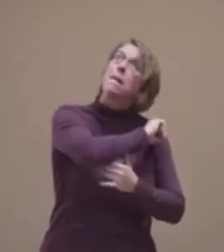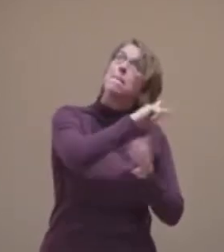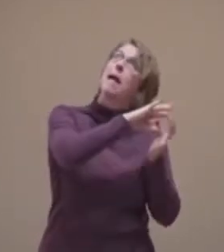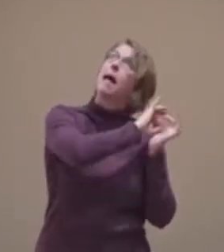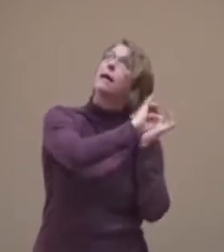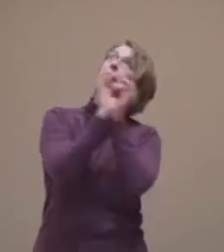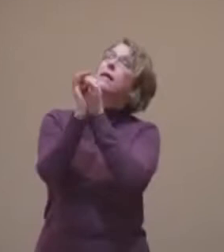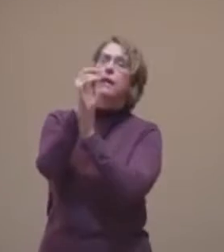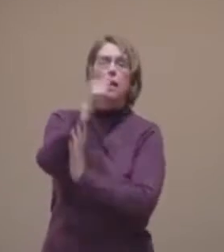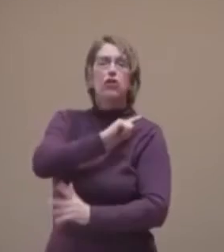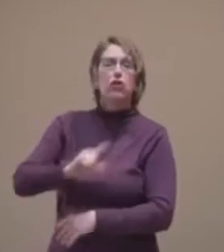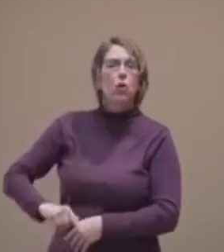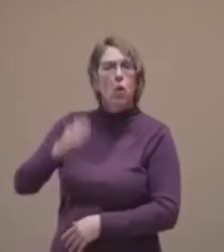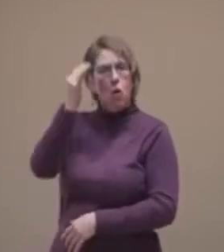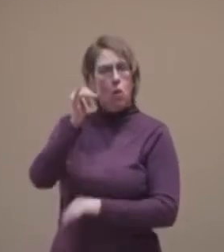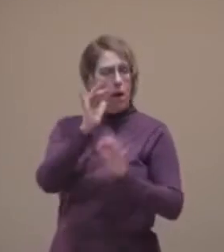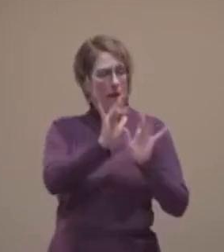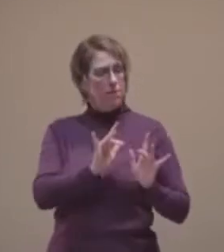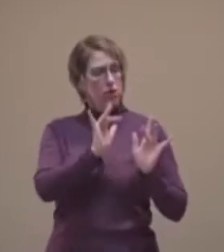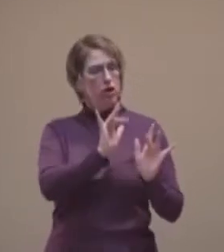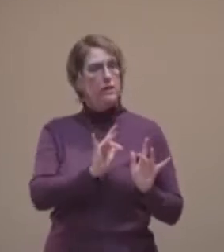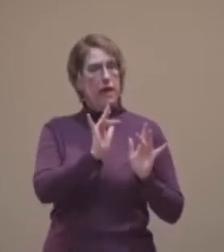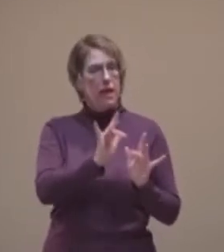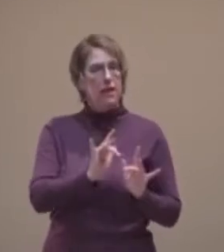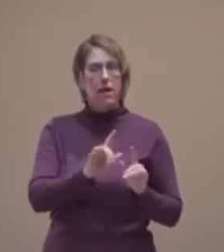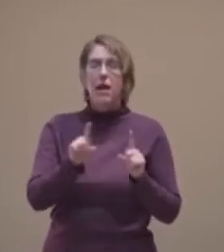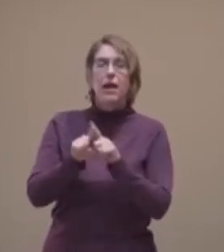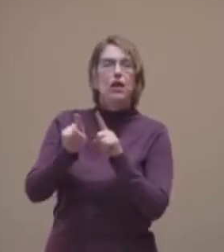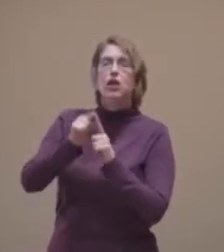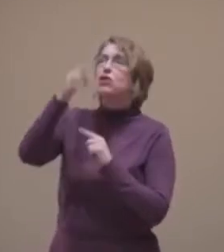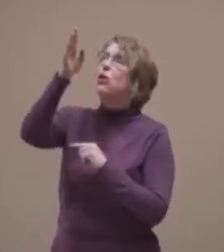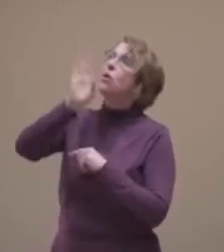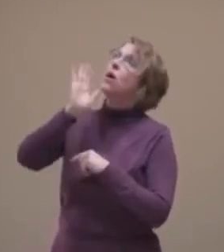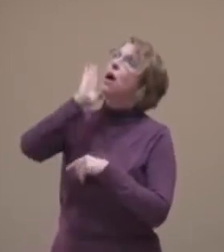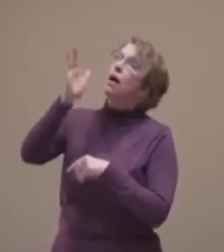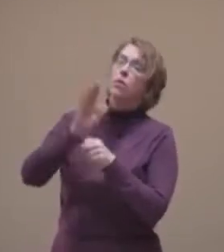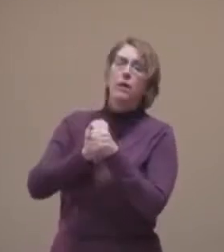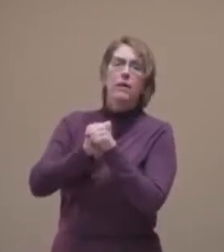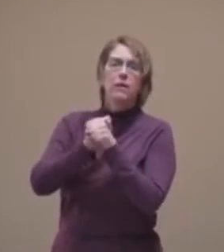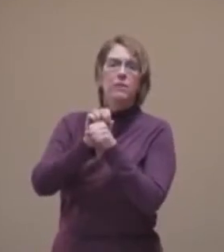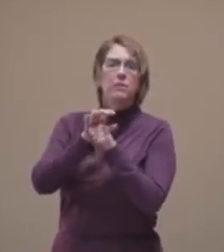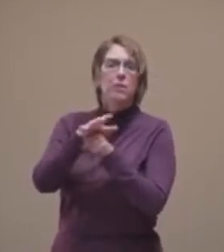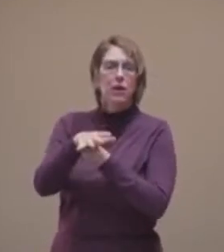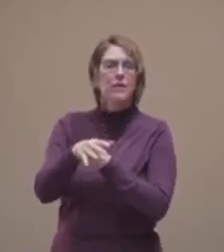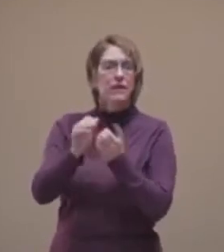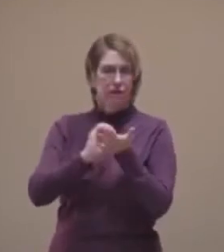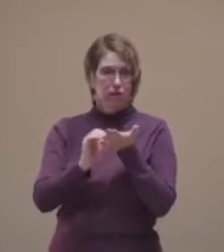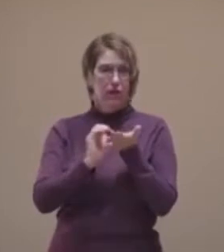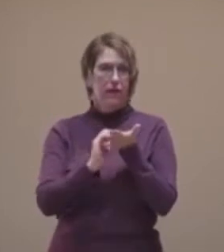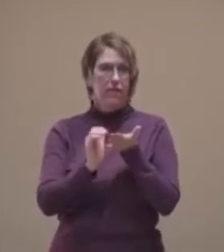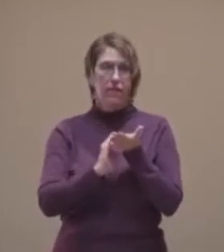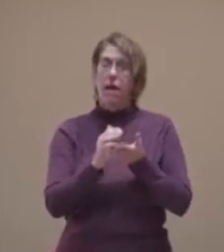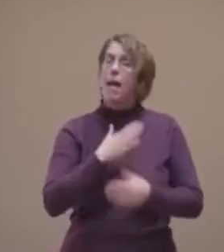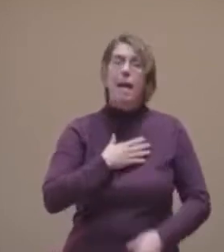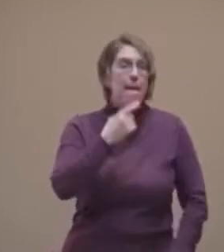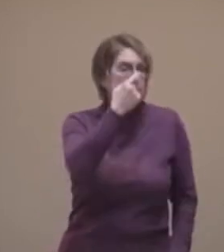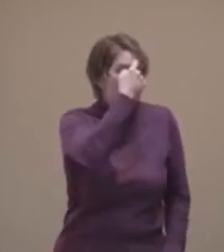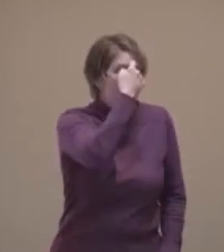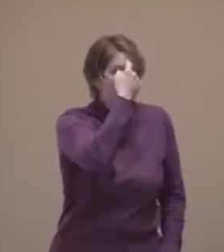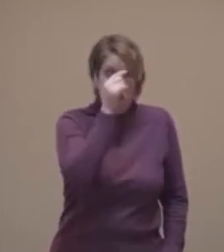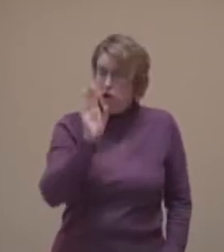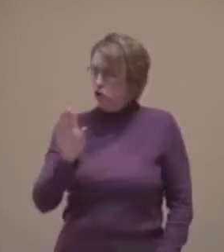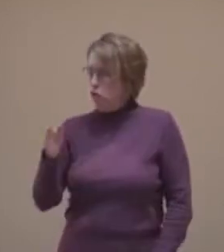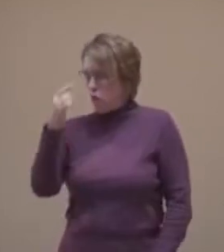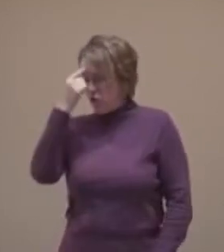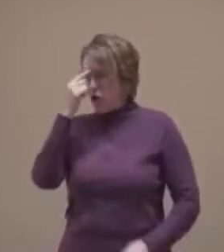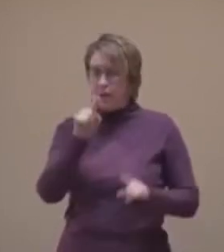he may have mercy on them, and to our God, for he will abundantly pardon. For my thoughts are not your thoughts,